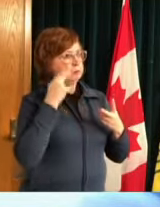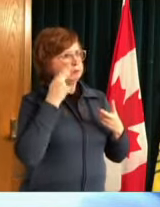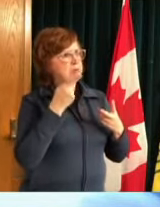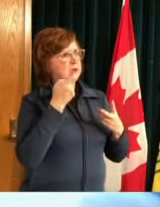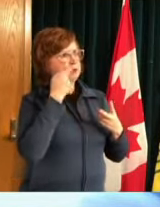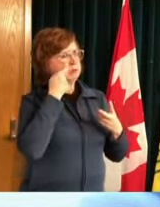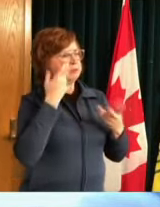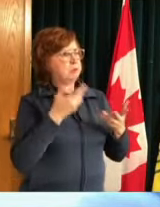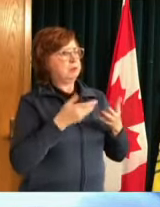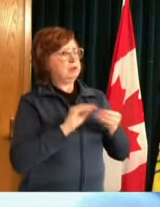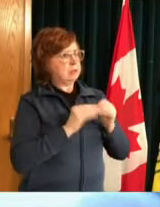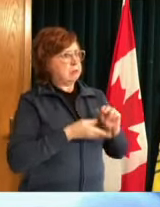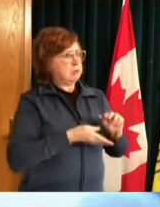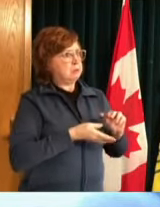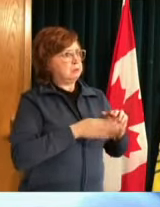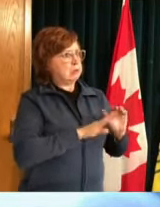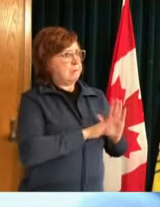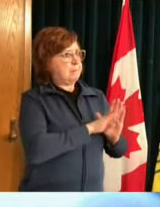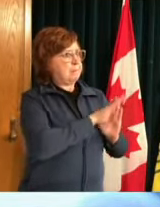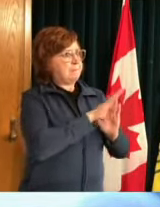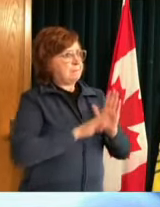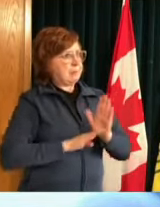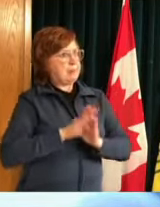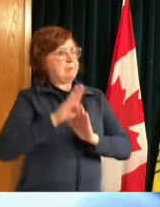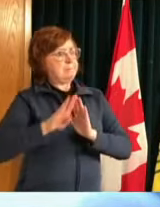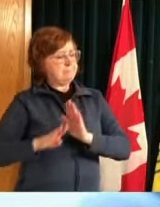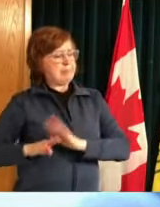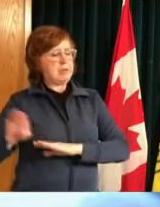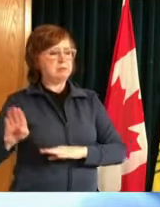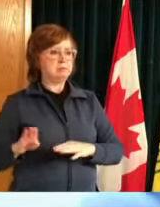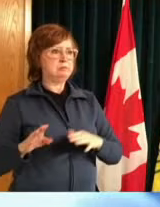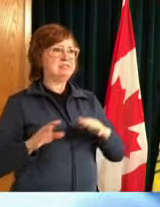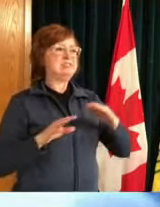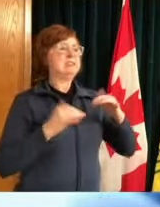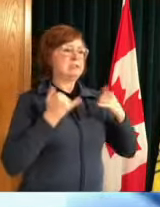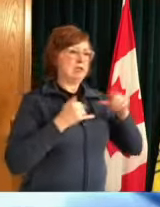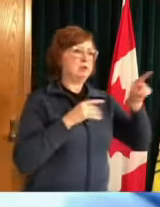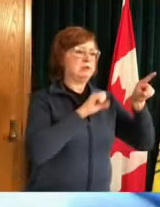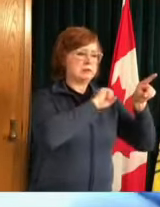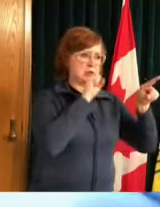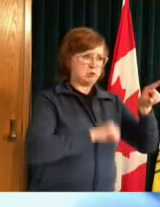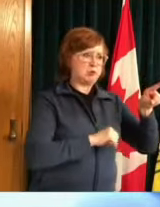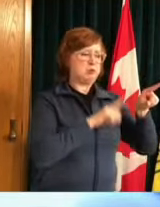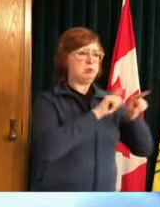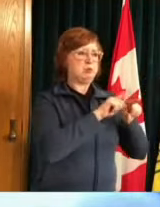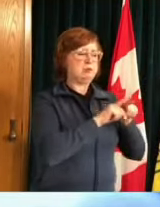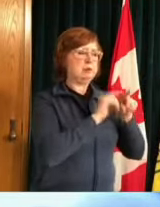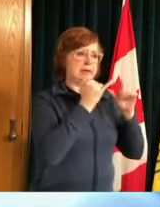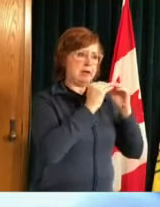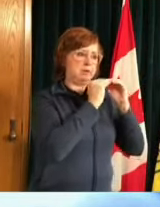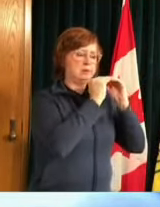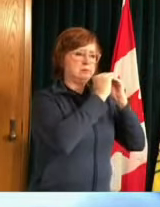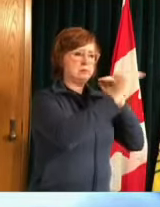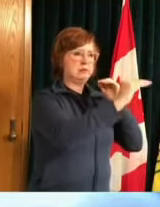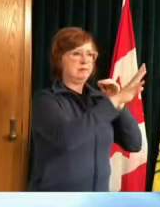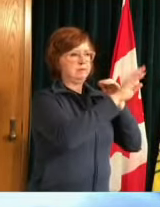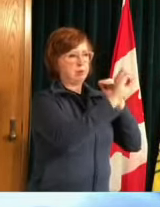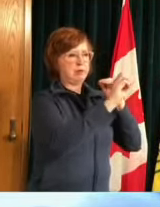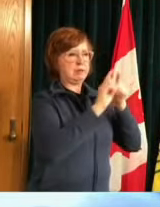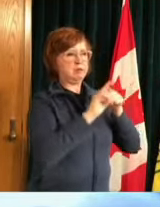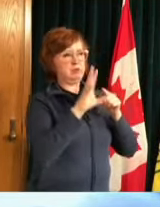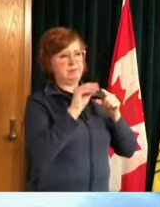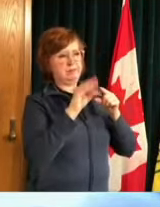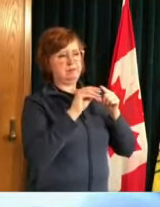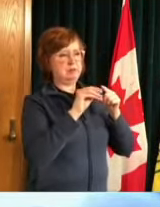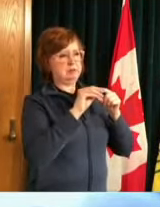be watched very closely saskatoon again i think is stable at around 40 50 cases a day um with predominant